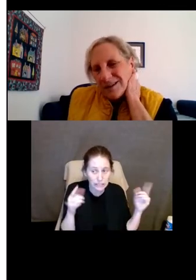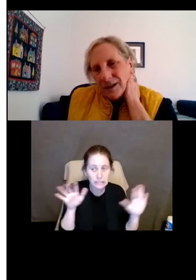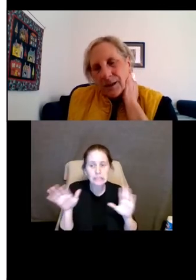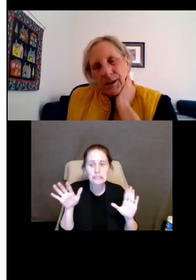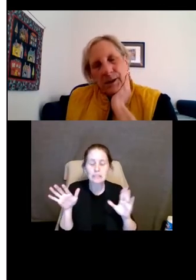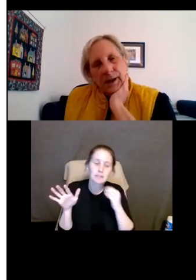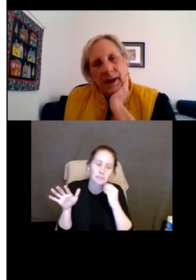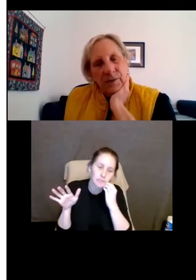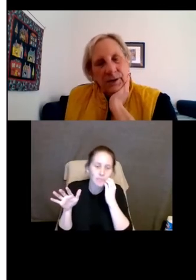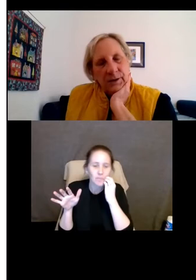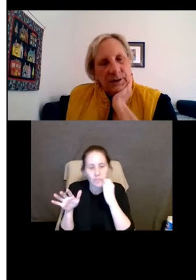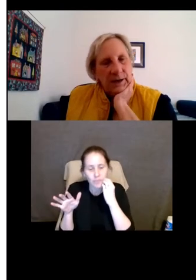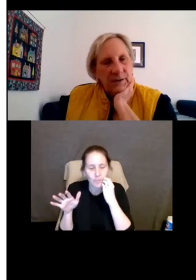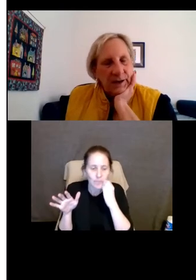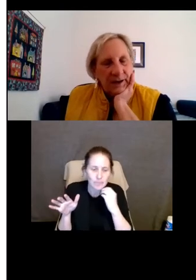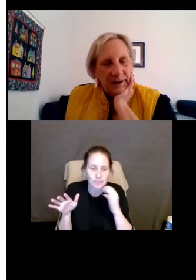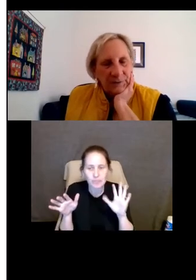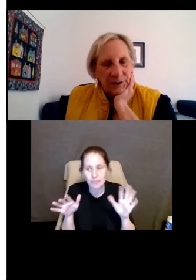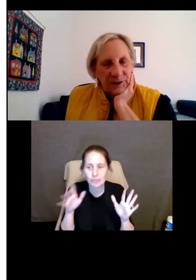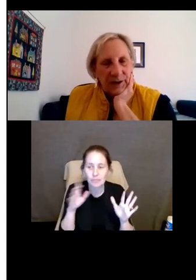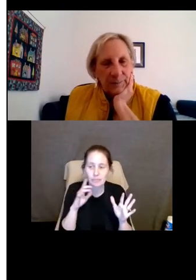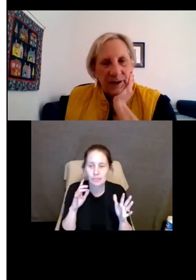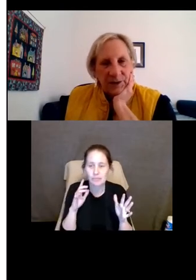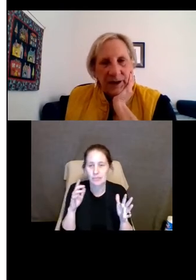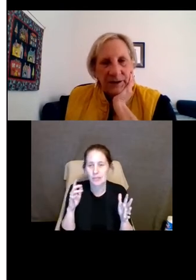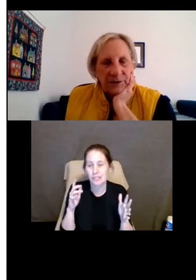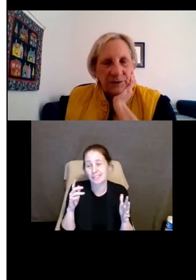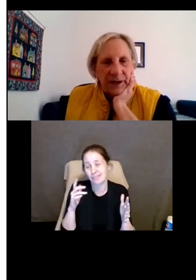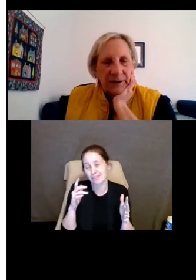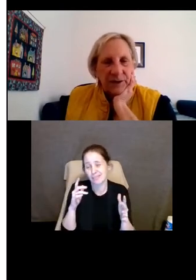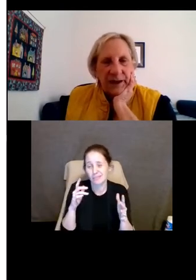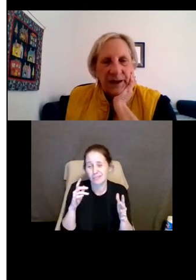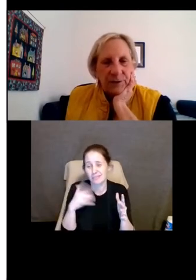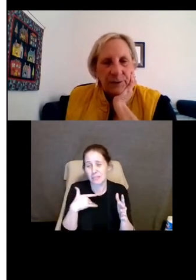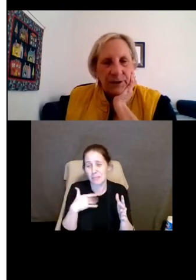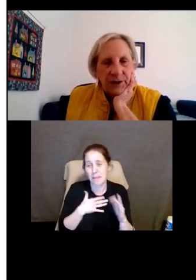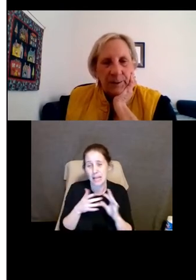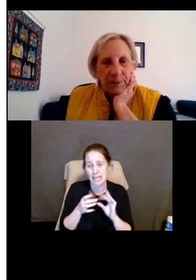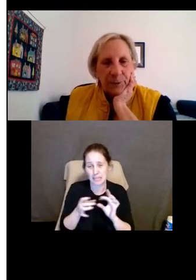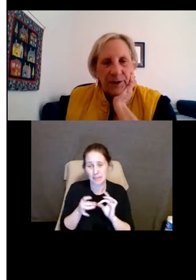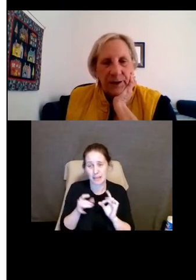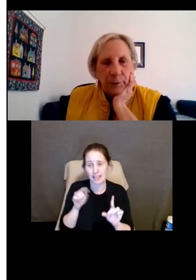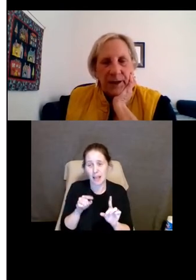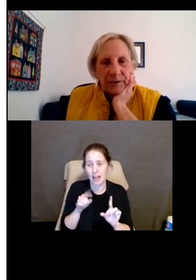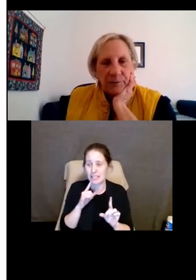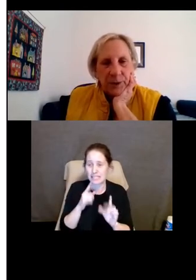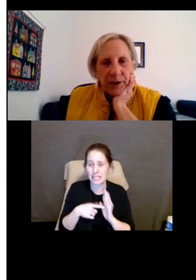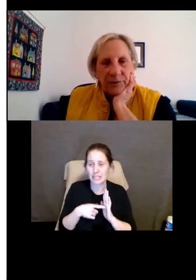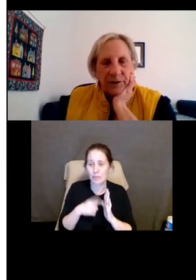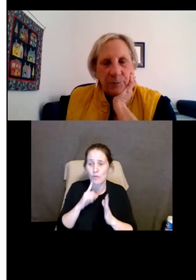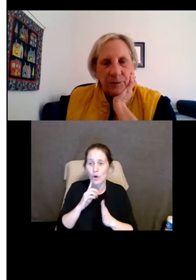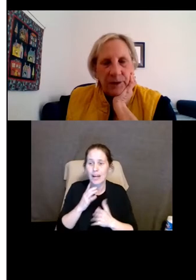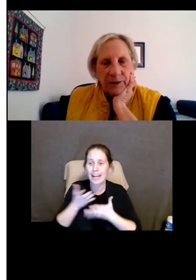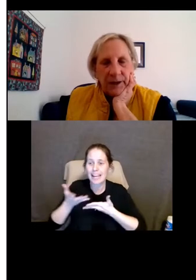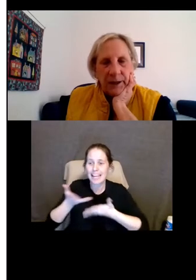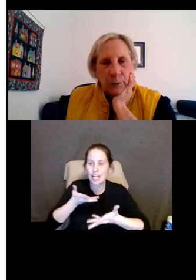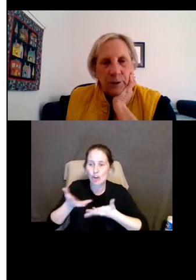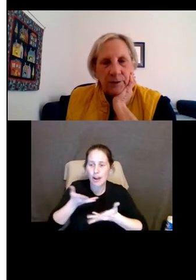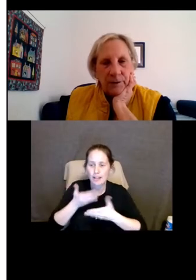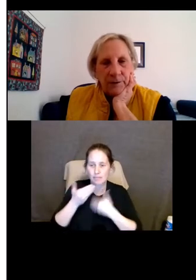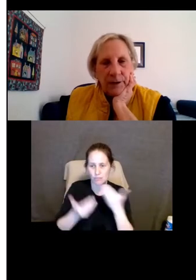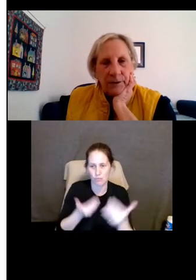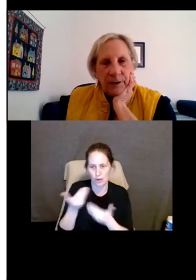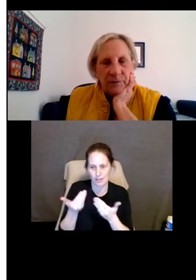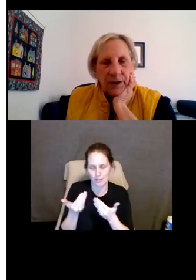say. And the key that I have to say about that is that is the absolute example for an interactive process that the